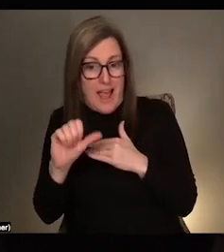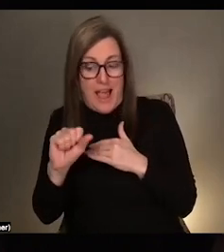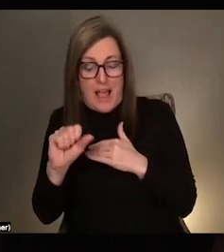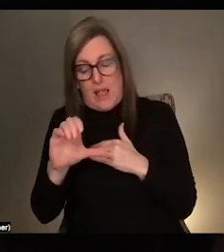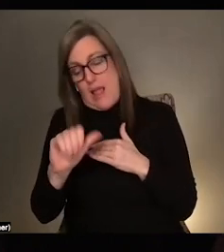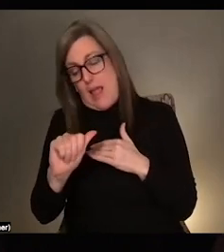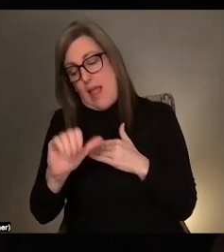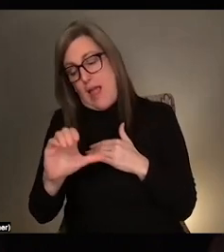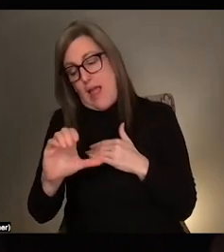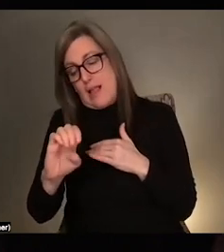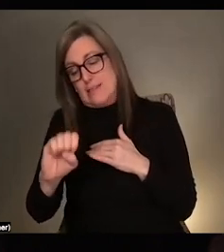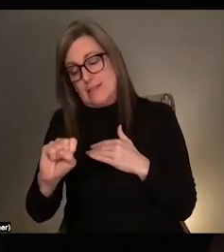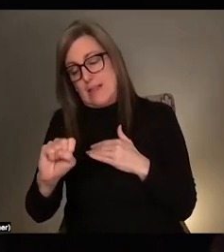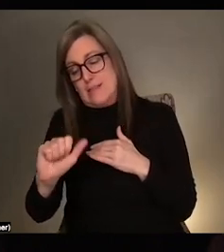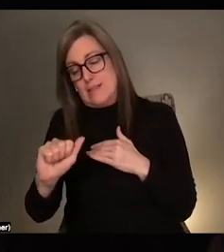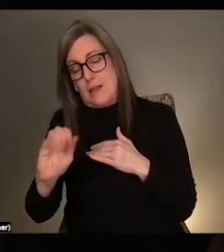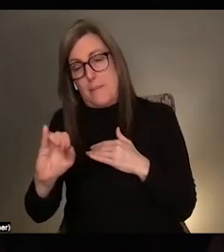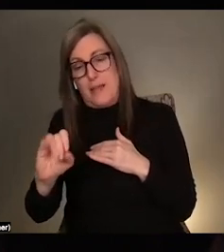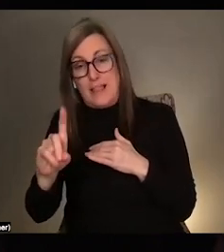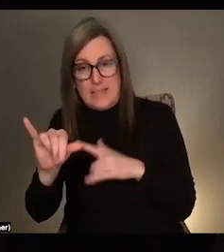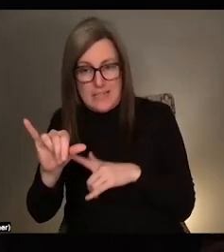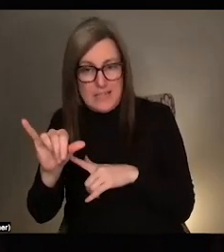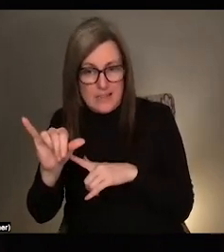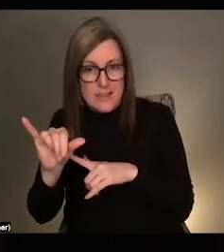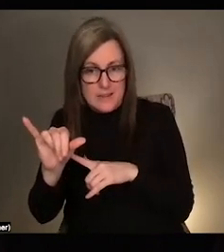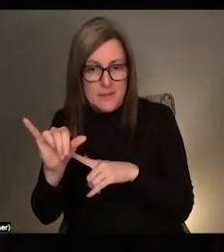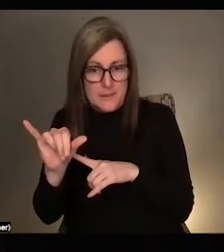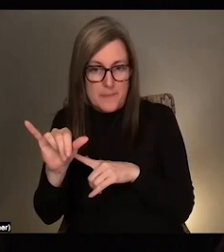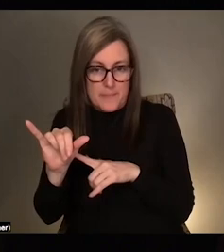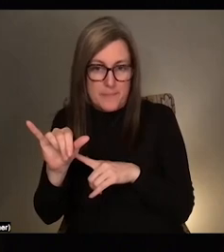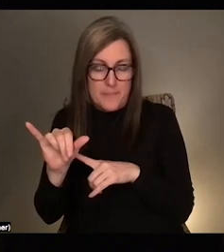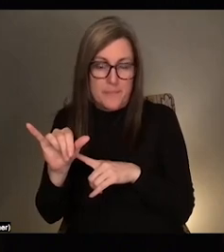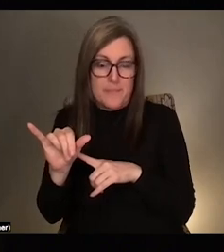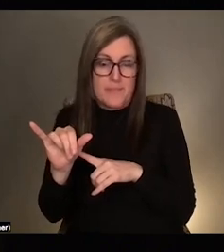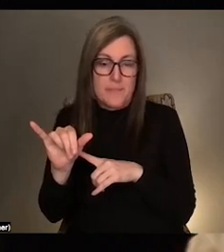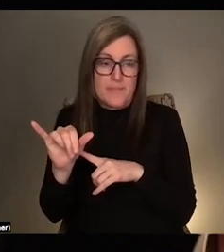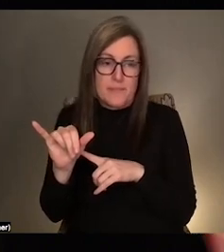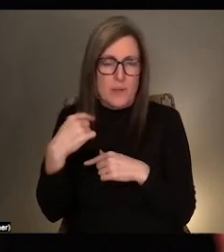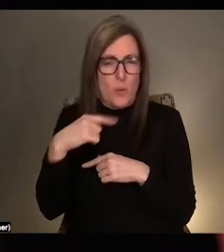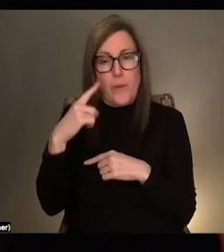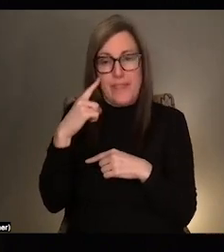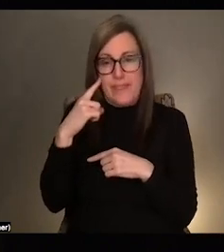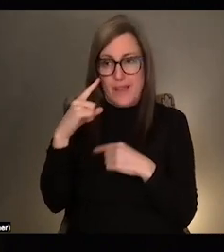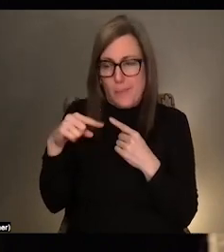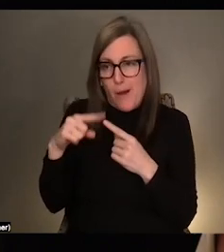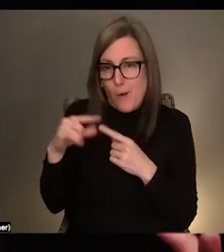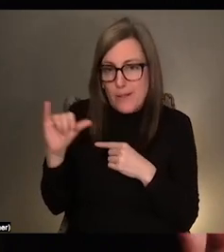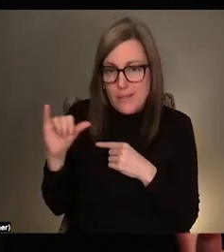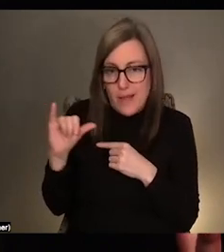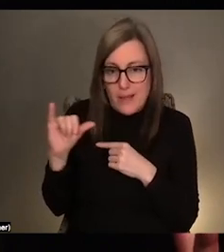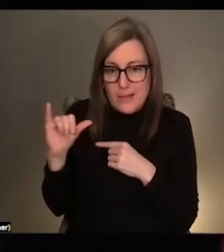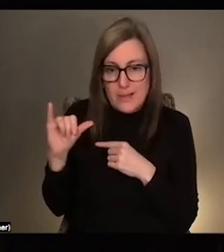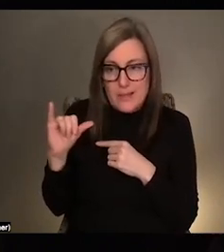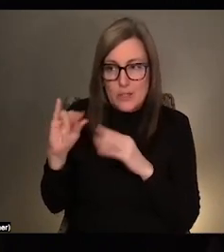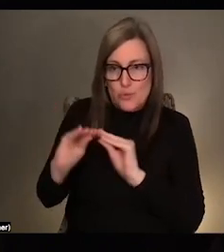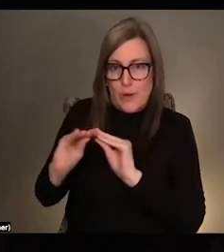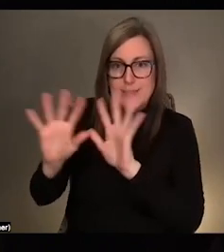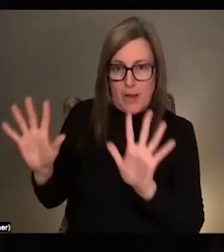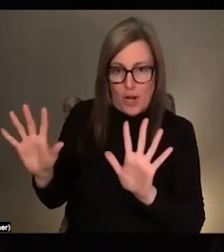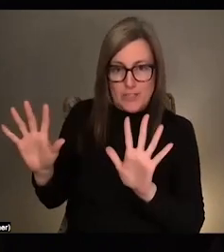And we traditionally think of access as this. I've talked about this a lot, but we traditionally think about access as this thing that's about transparency,